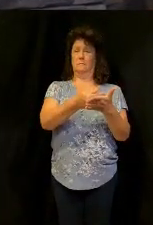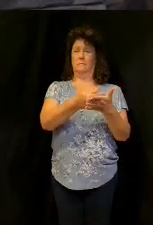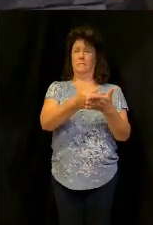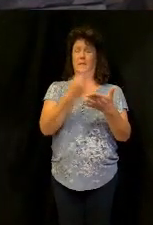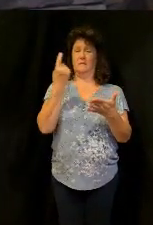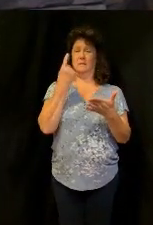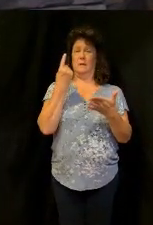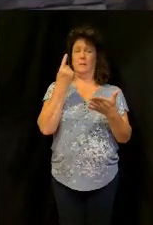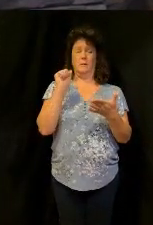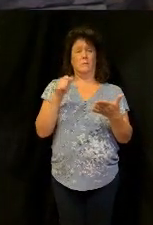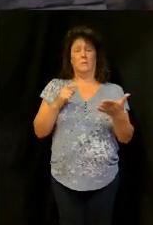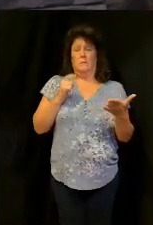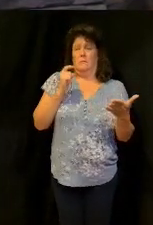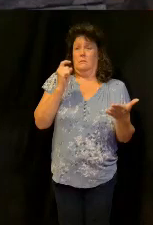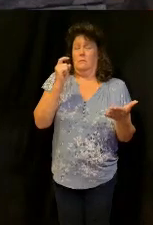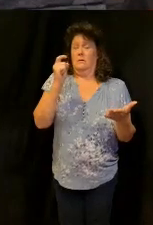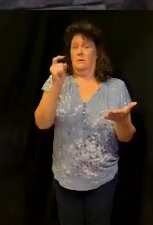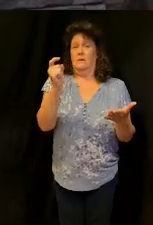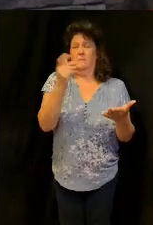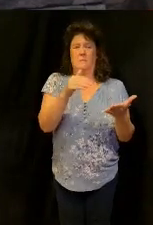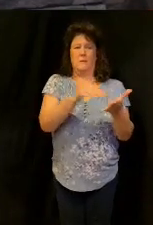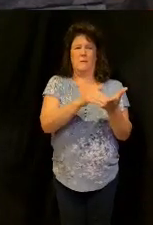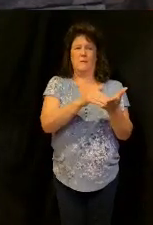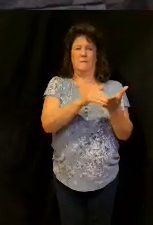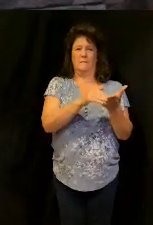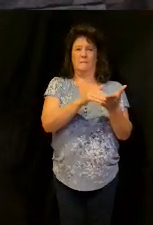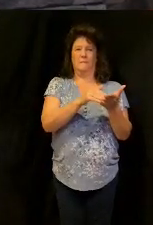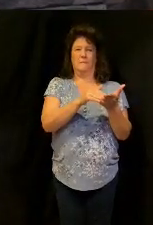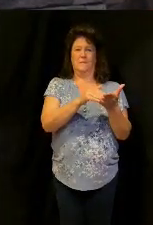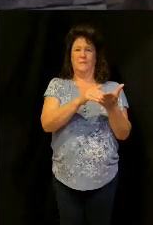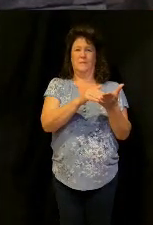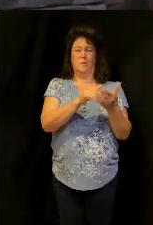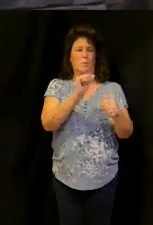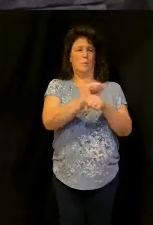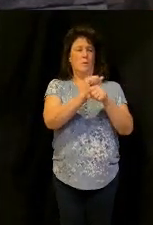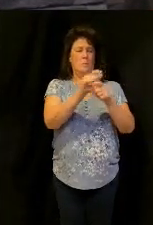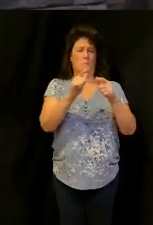something to give and be able to do something bigger than yourself